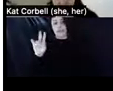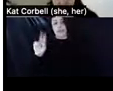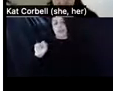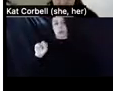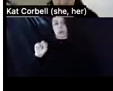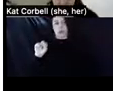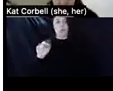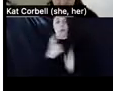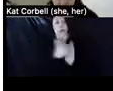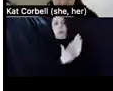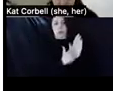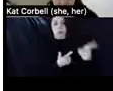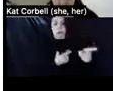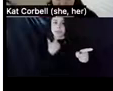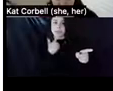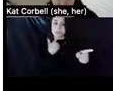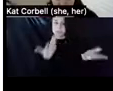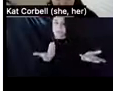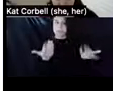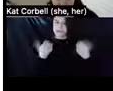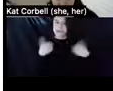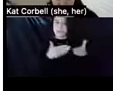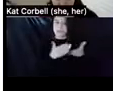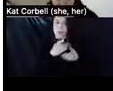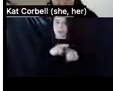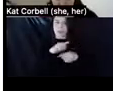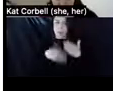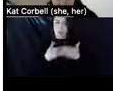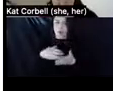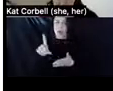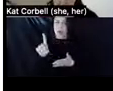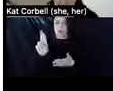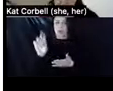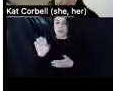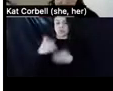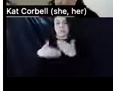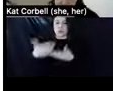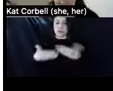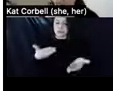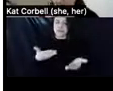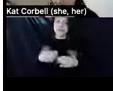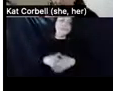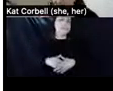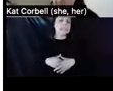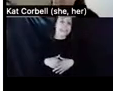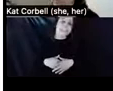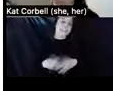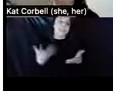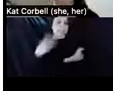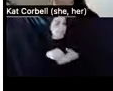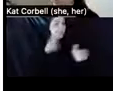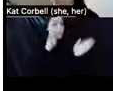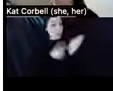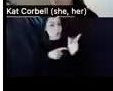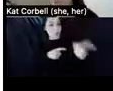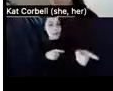tenants are entitled to all due process rights available to tenants, uh, facing eviction, including notice court process and